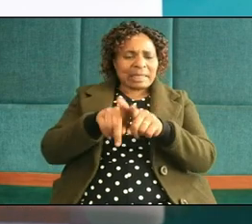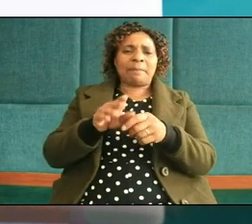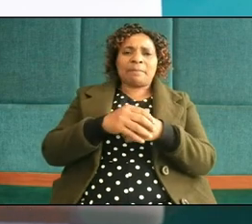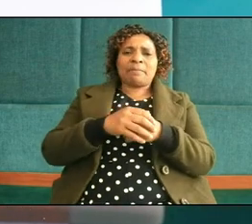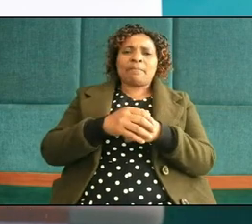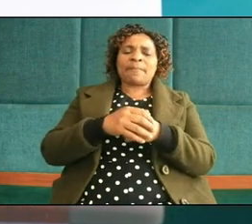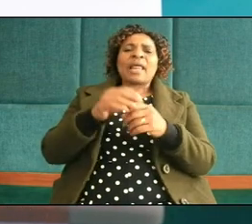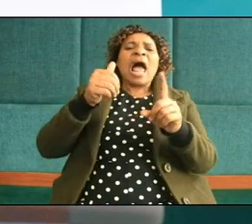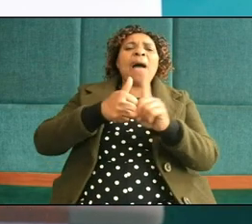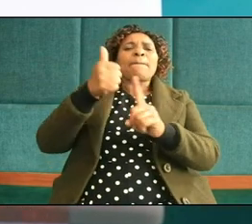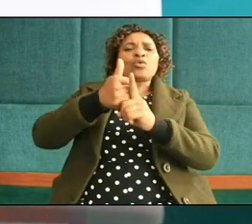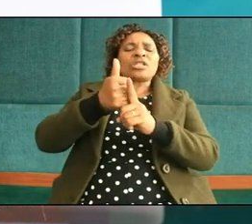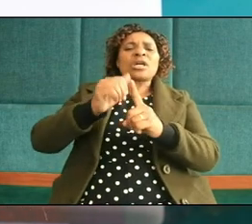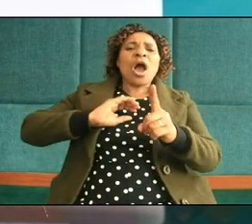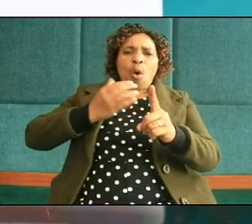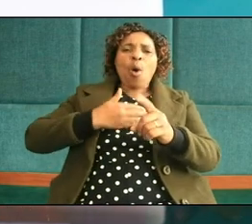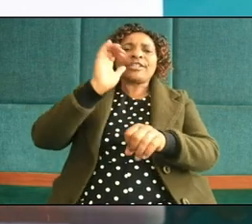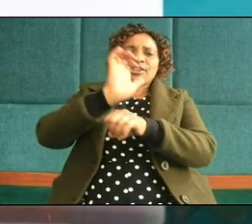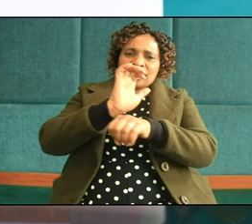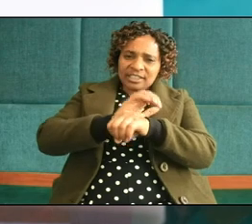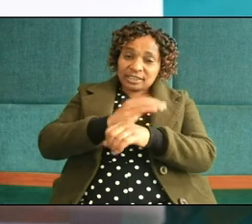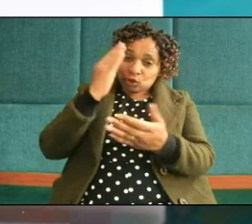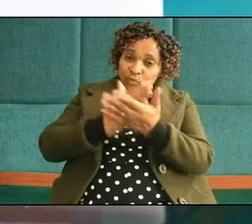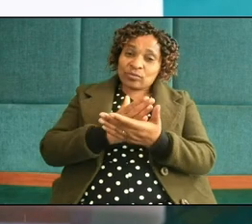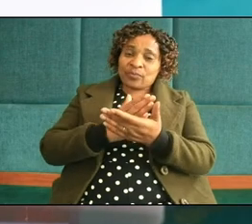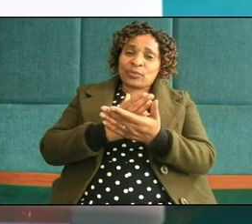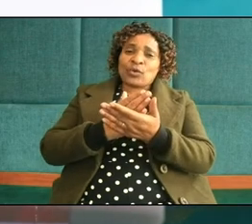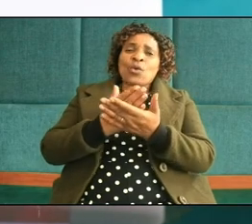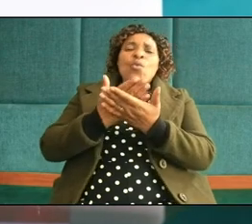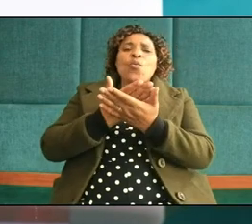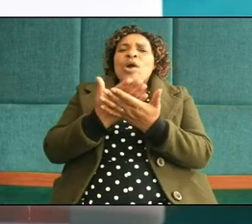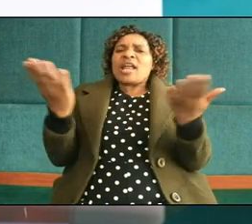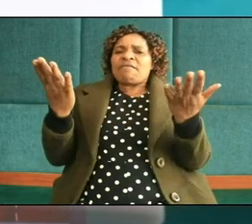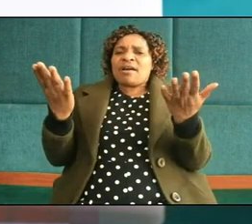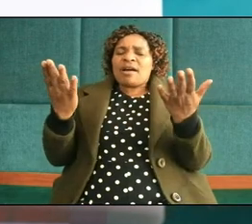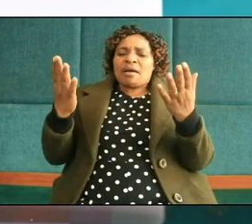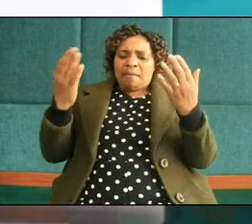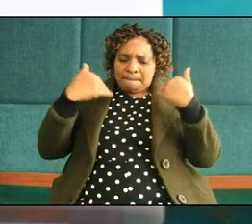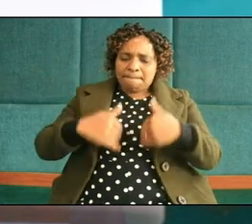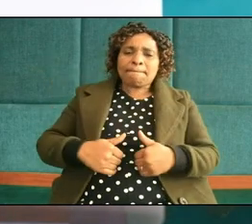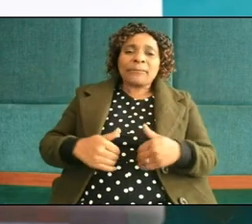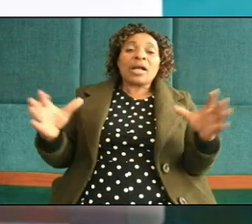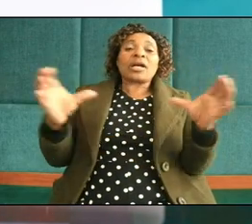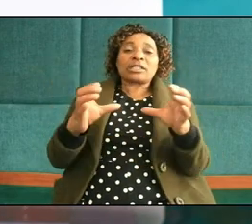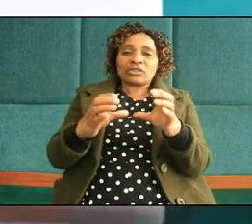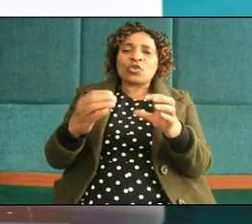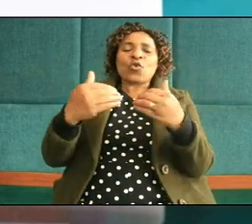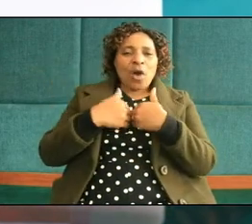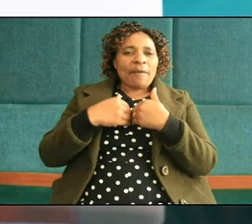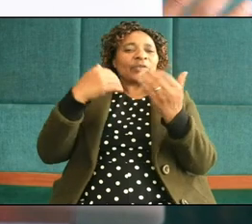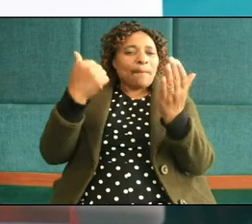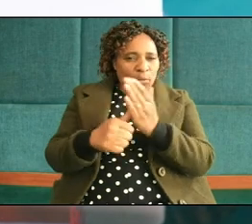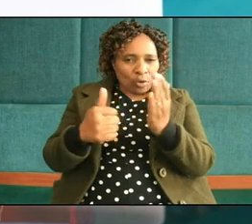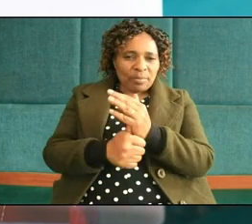abuse in our church is real wherever fallen humanity is gathered you have the problem